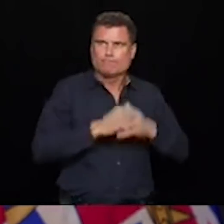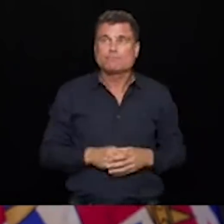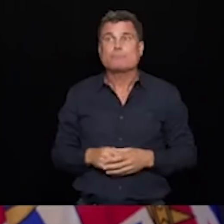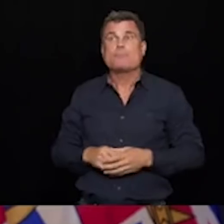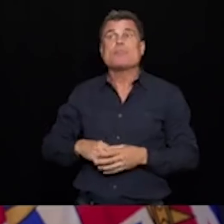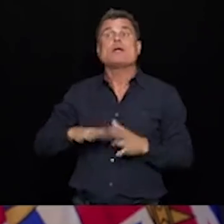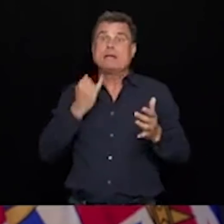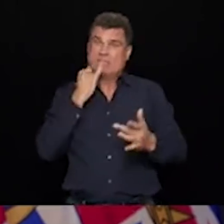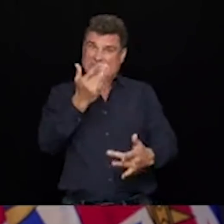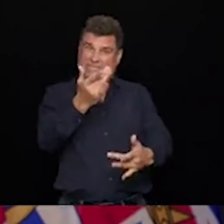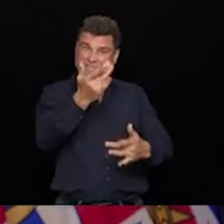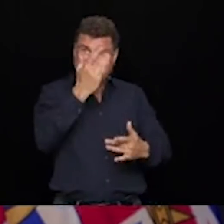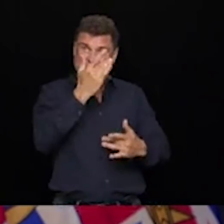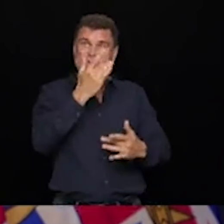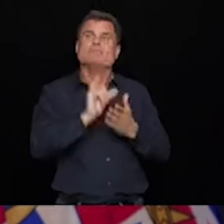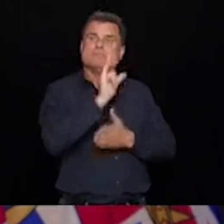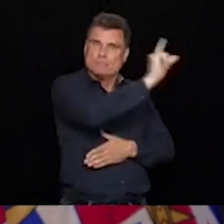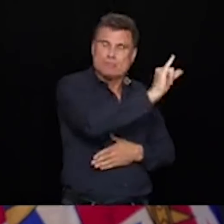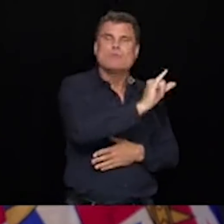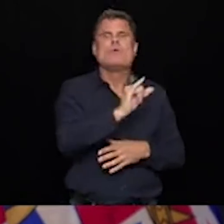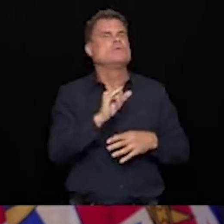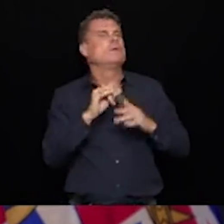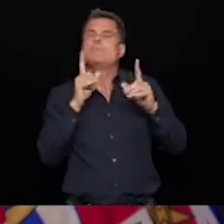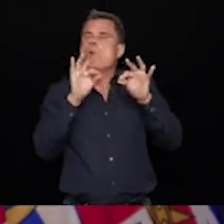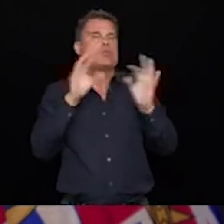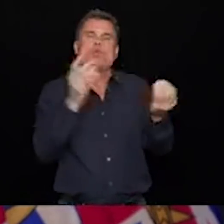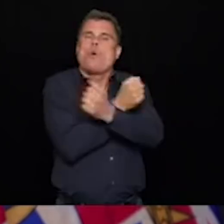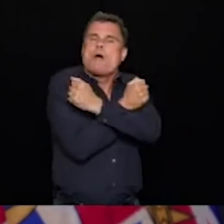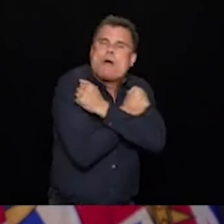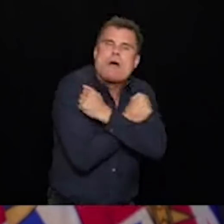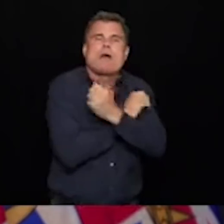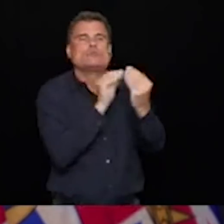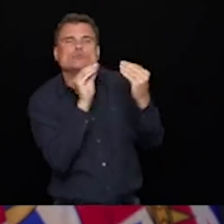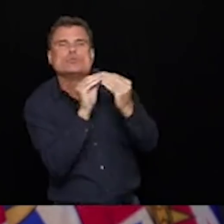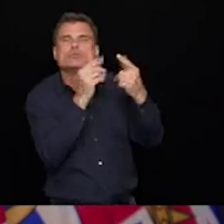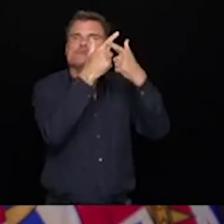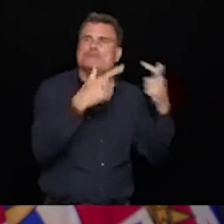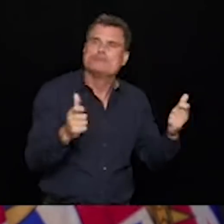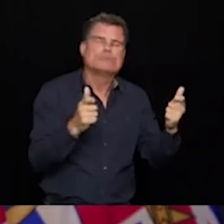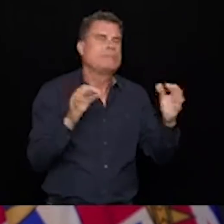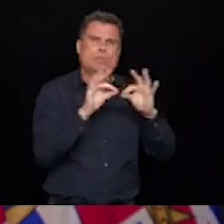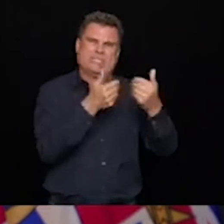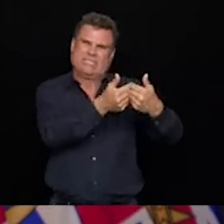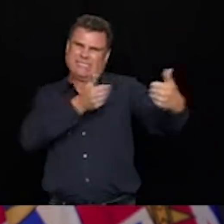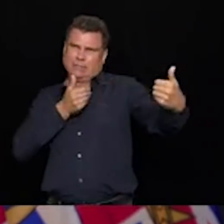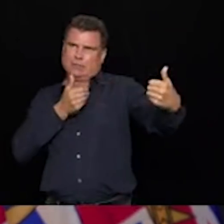hugging and kissing with those friends. Those are ones where you want to keep that same six and you can have more close contact.